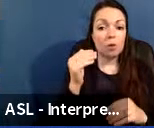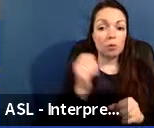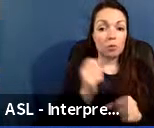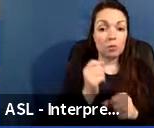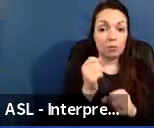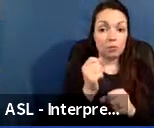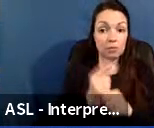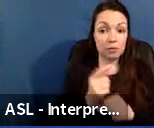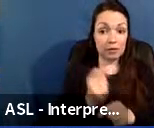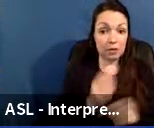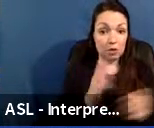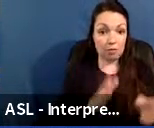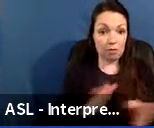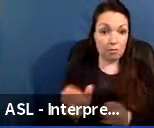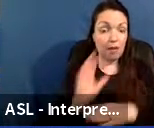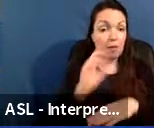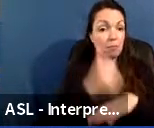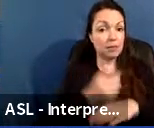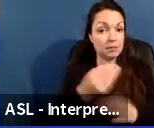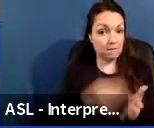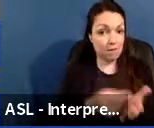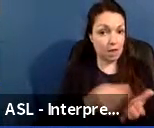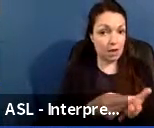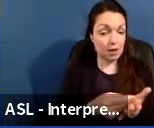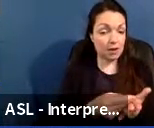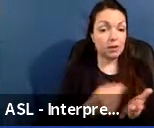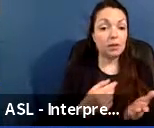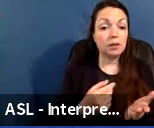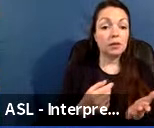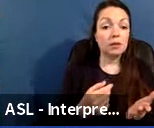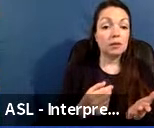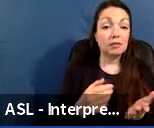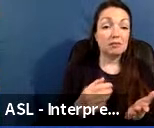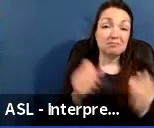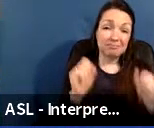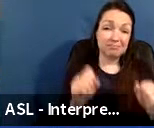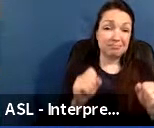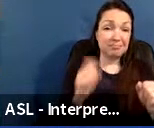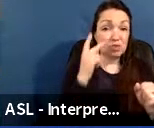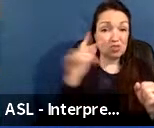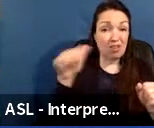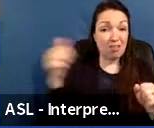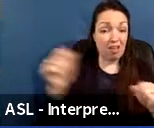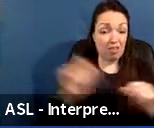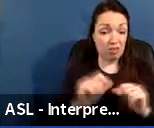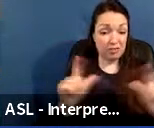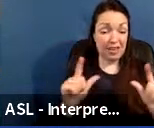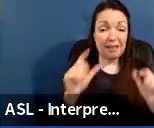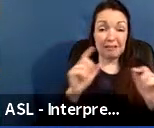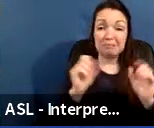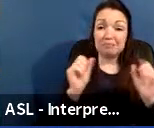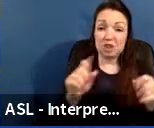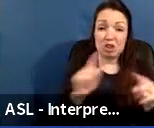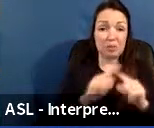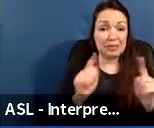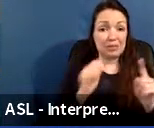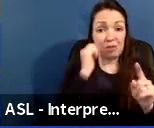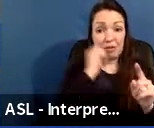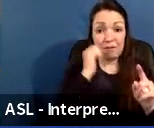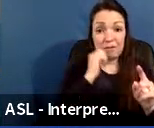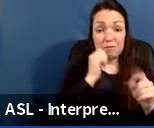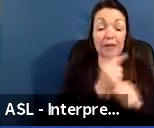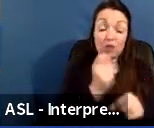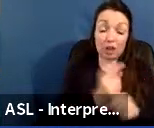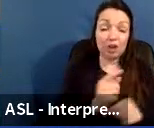funding. As you saw in an earlier slide, this can vary greatly from year to year, which makes planning difficult. Our building